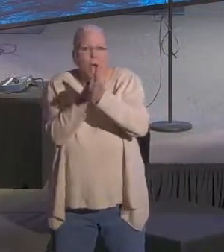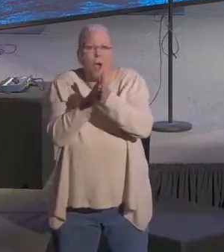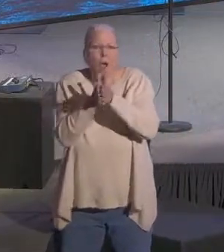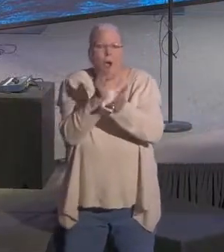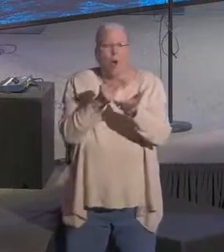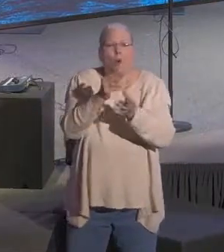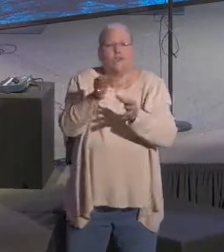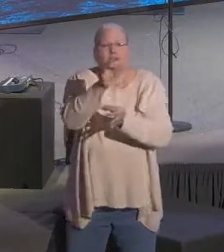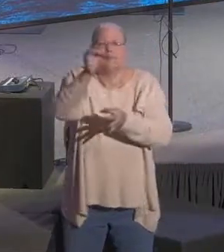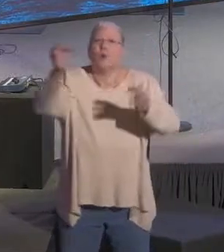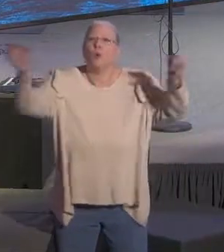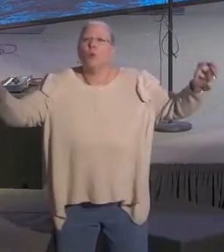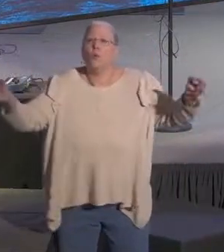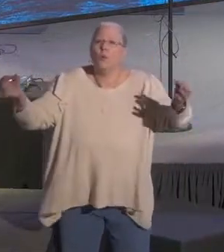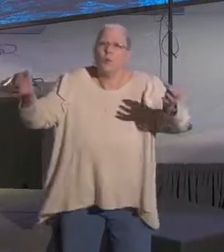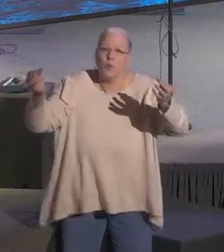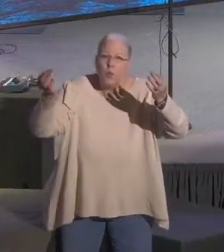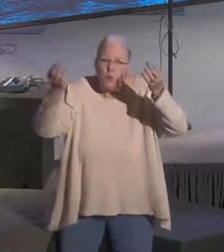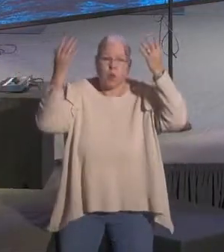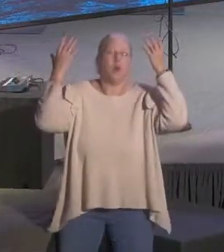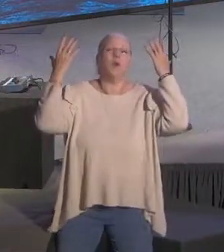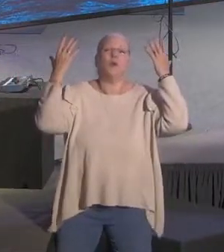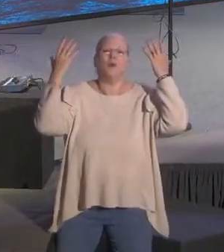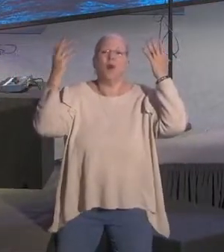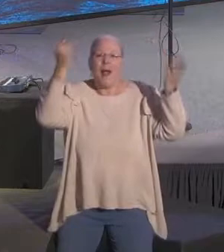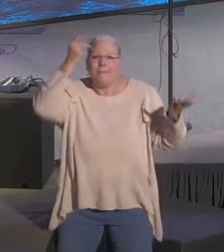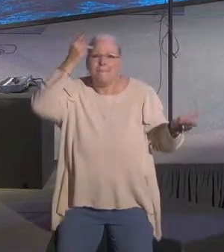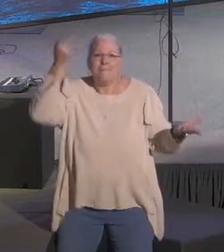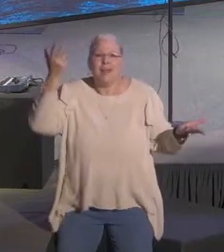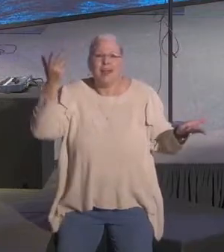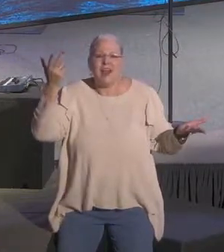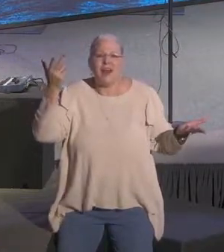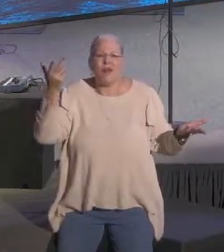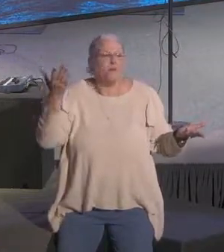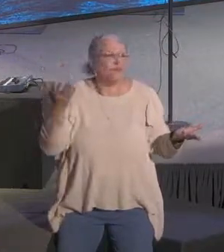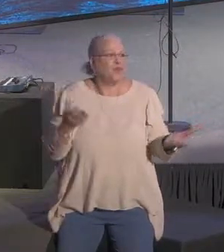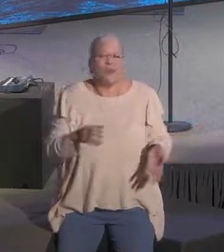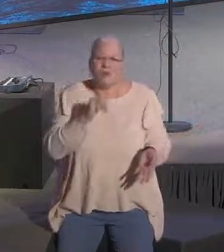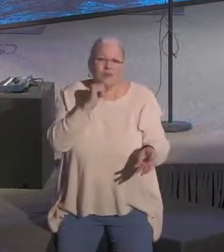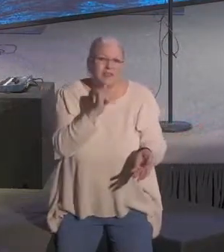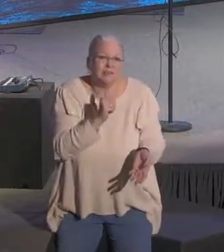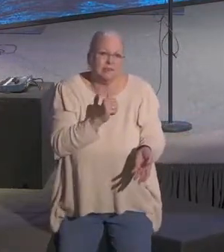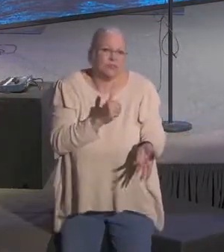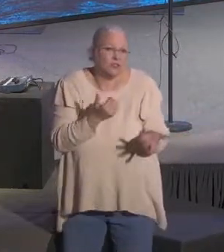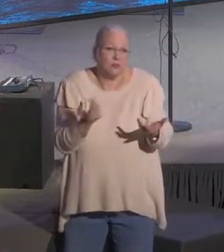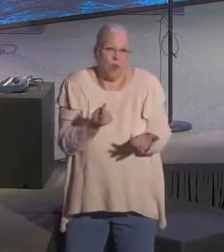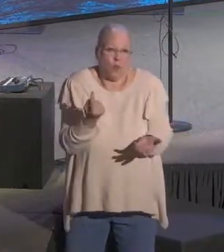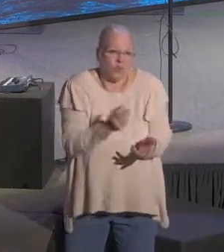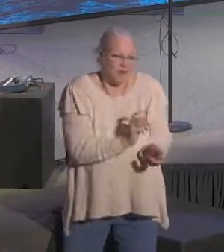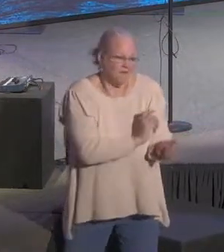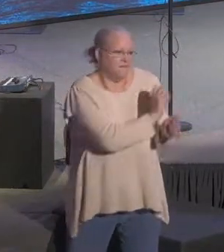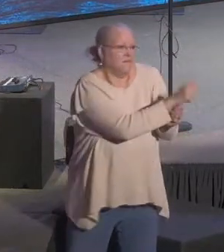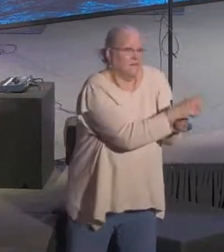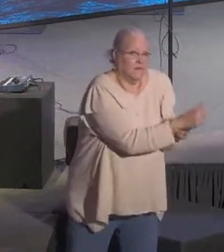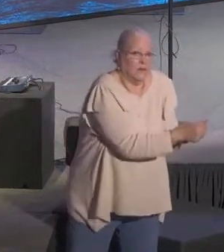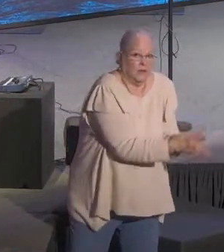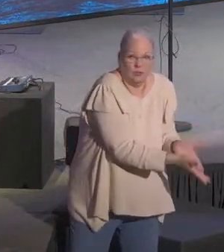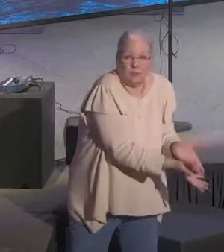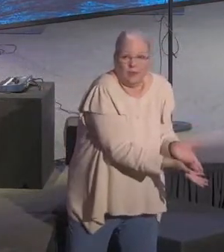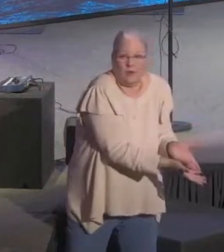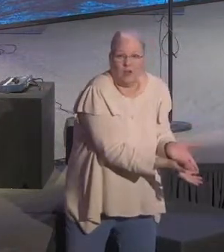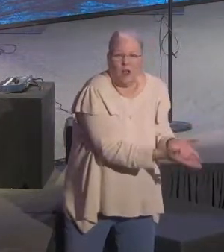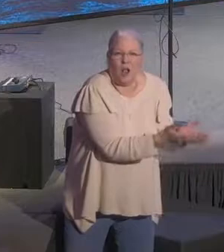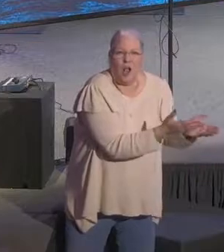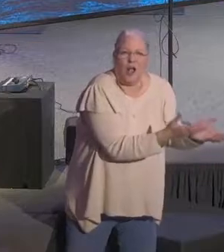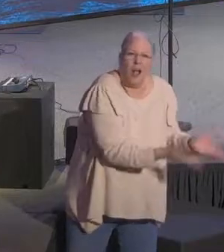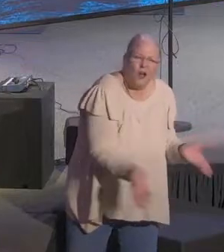came and suddenly this Peter who was a really an uneducated fisherman became bold. With God